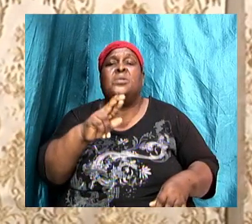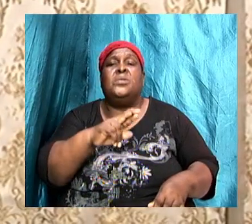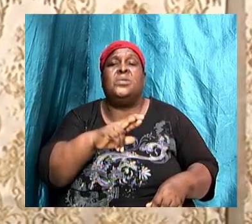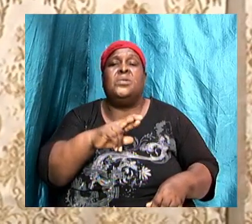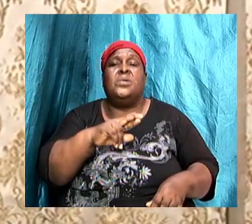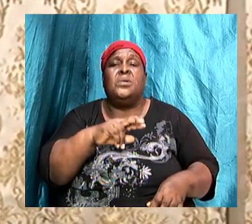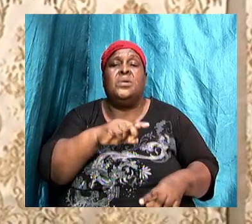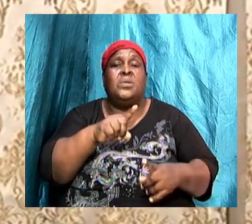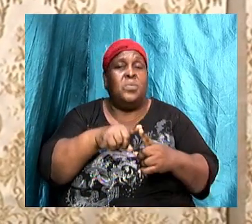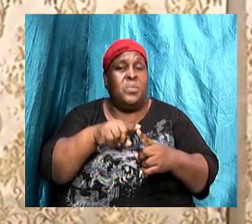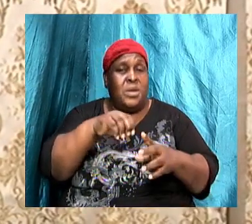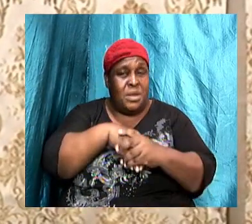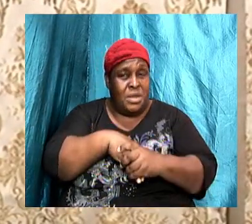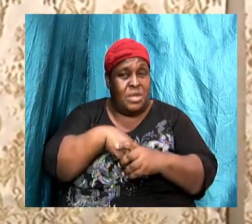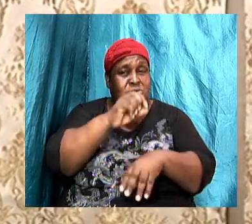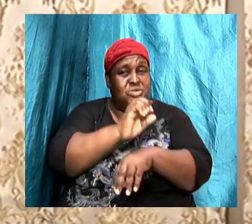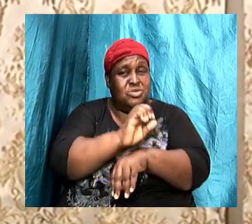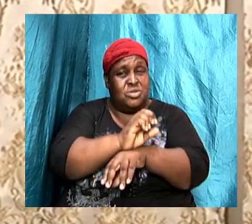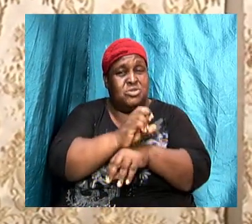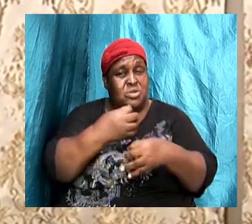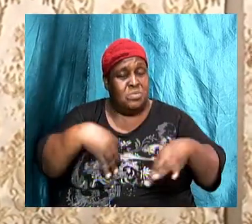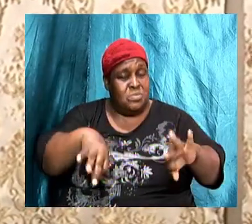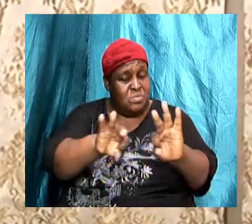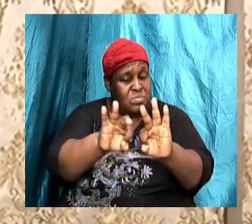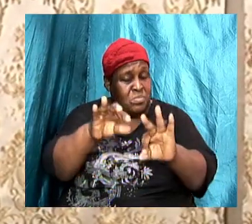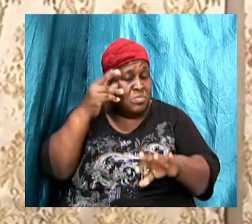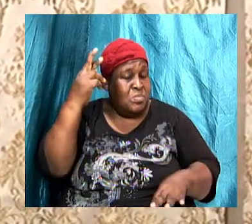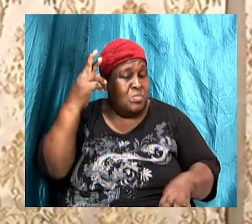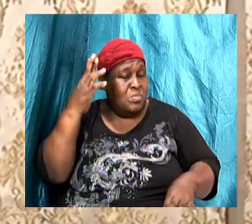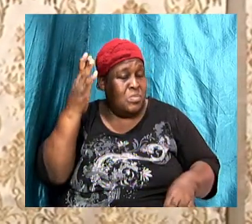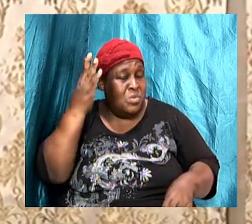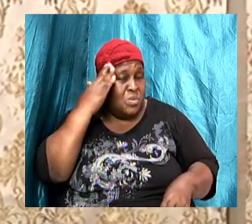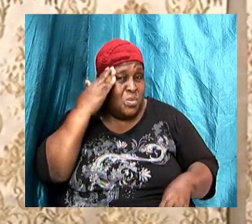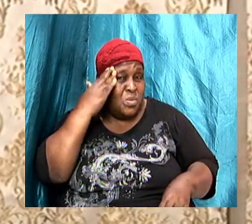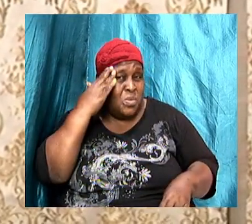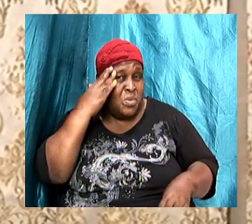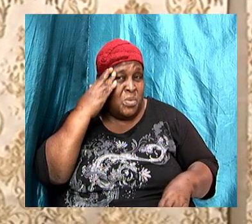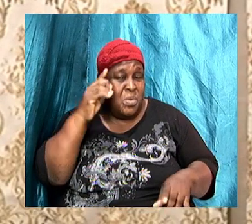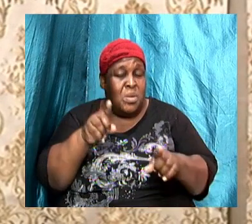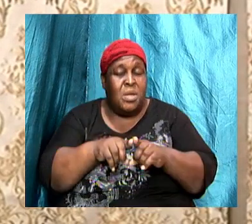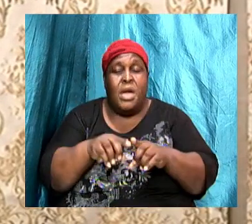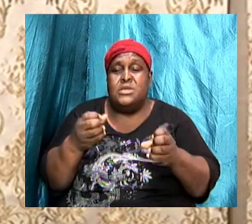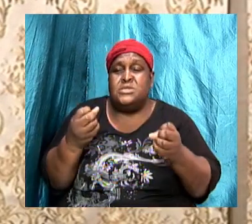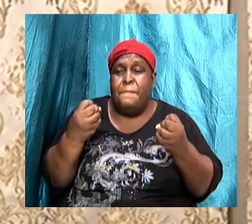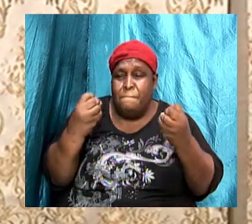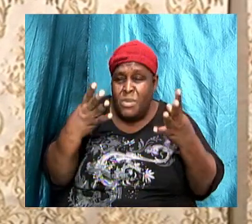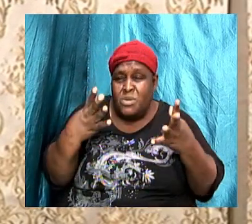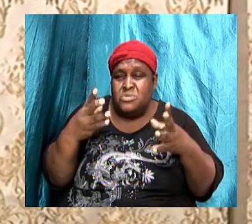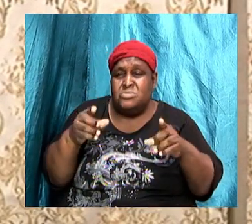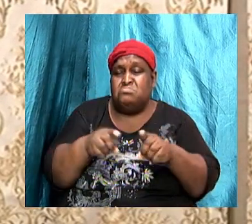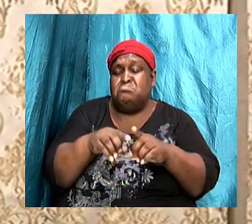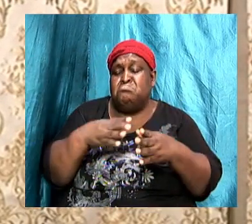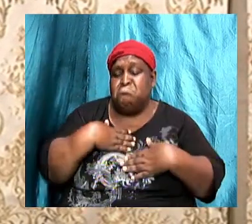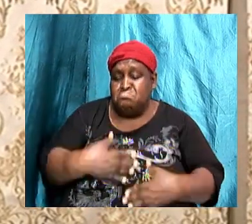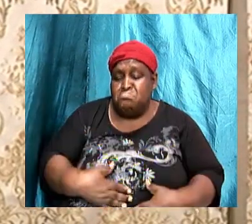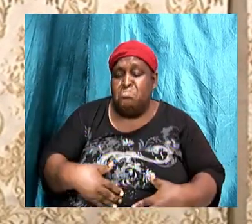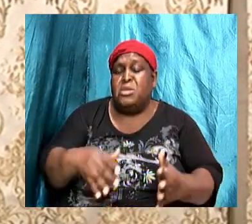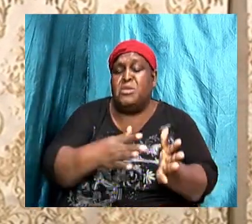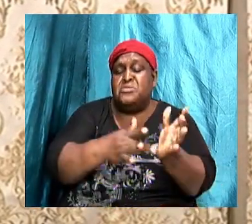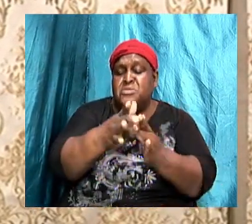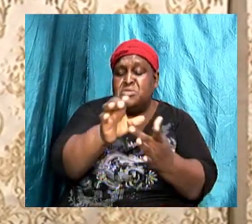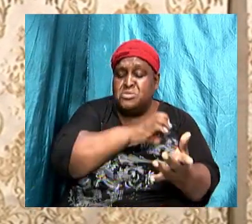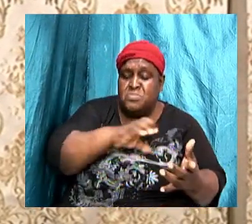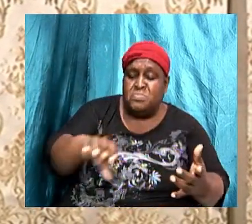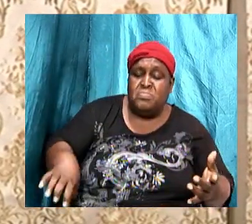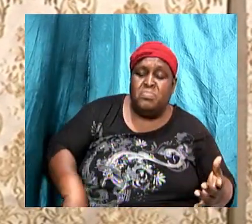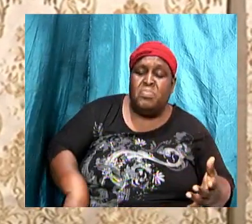it is also important that we recognize that in as much as it is the body of Jesus Christ that